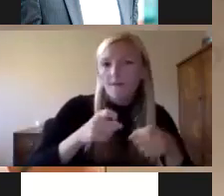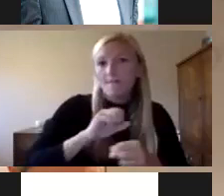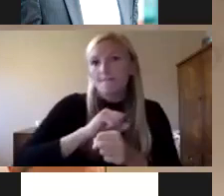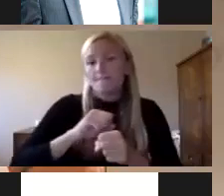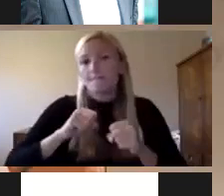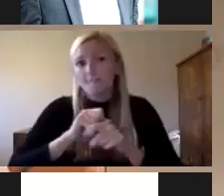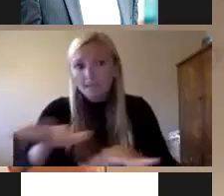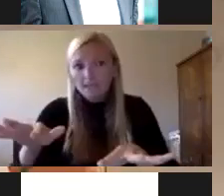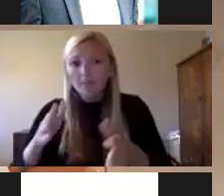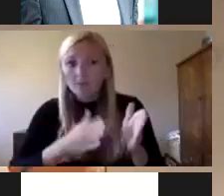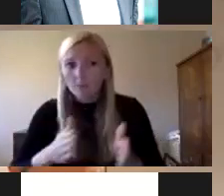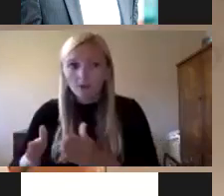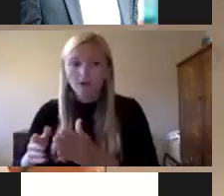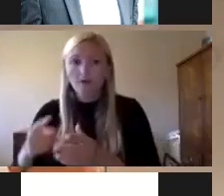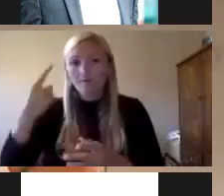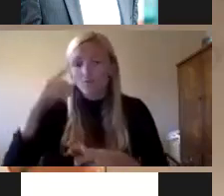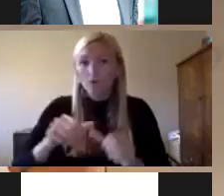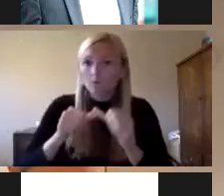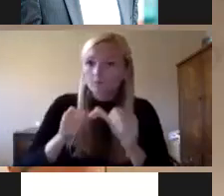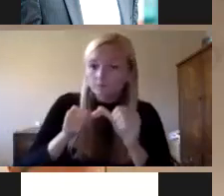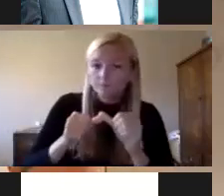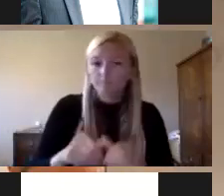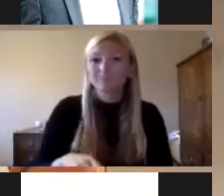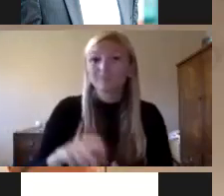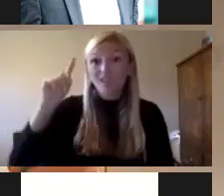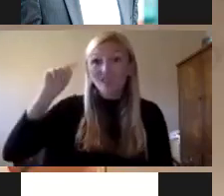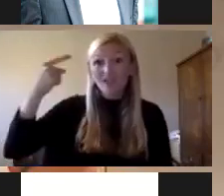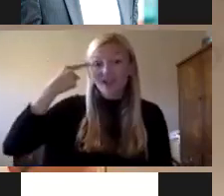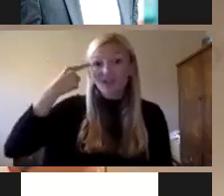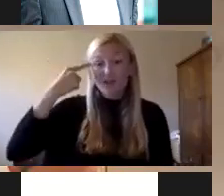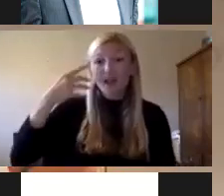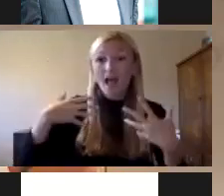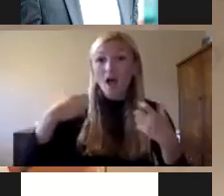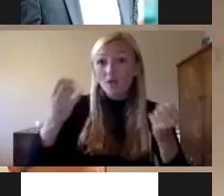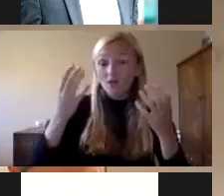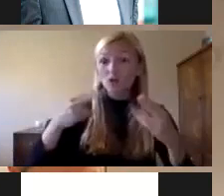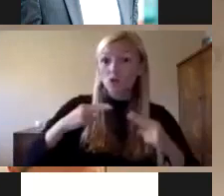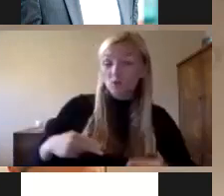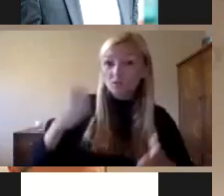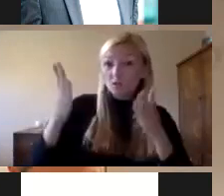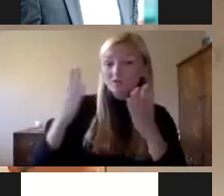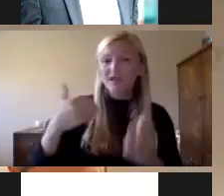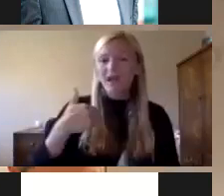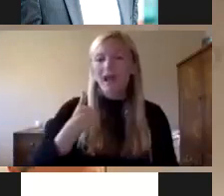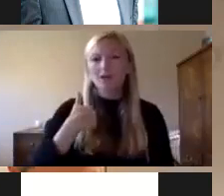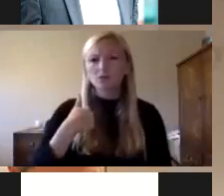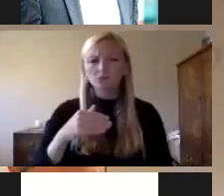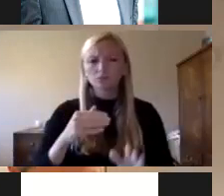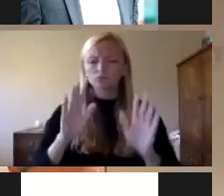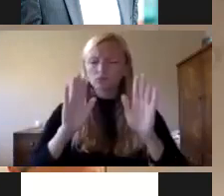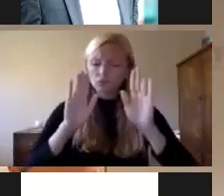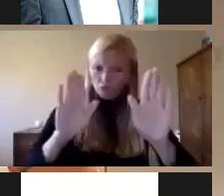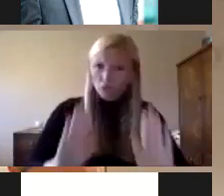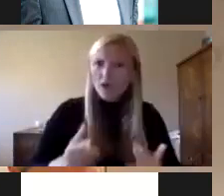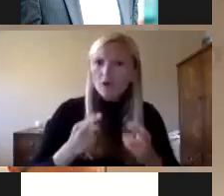considerations for reconstitution. The government health and human services really has some great resources